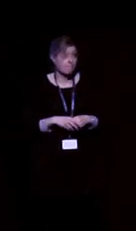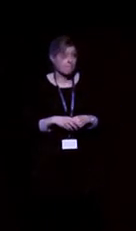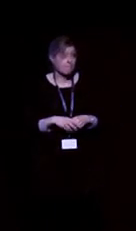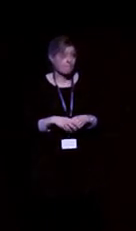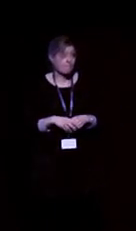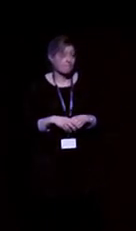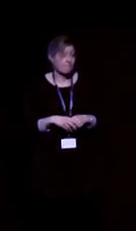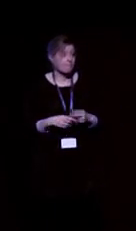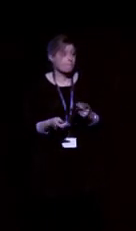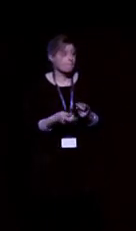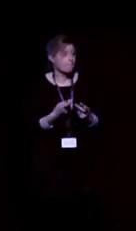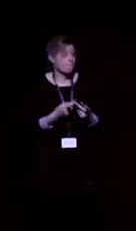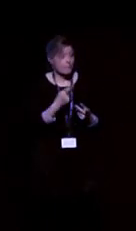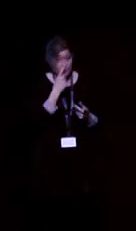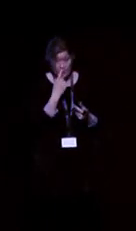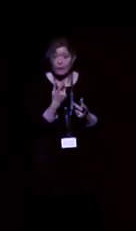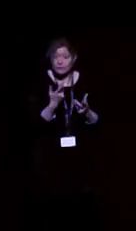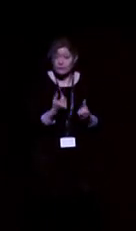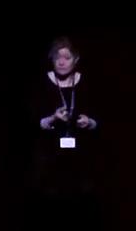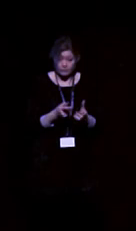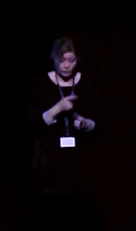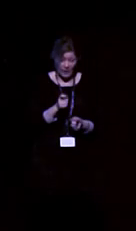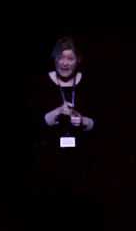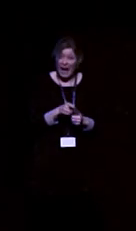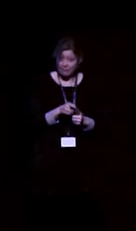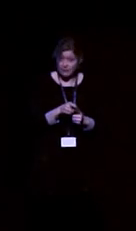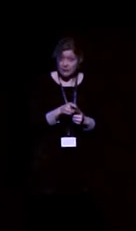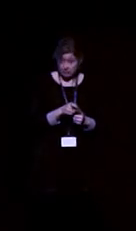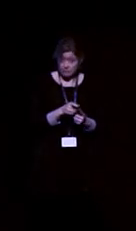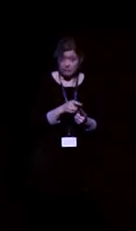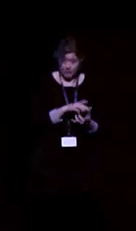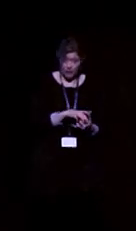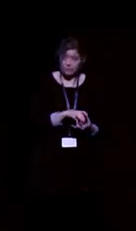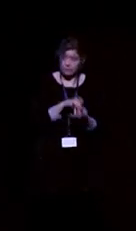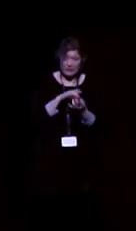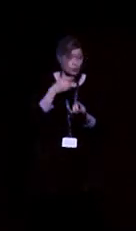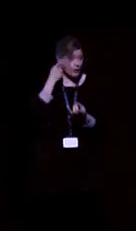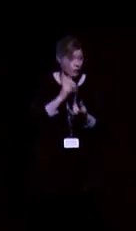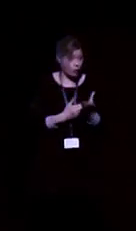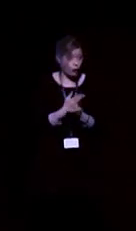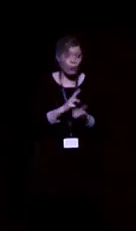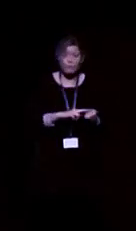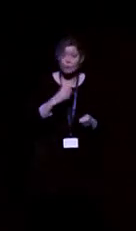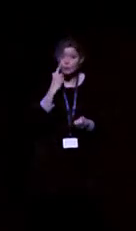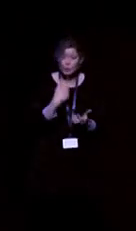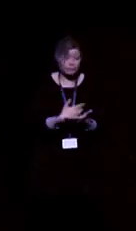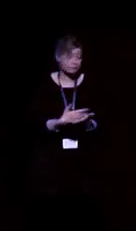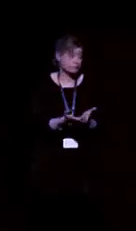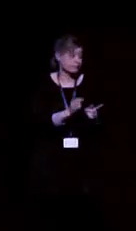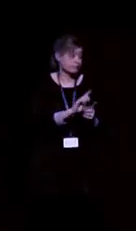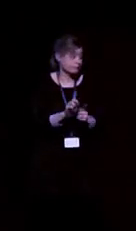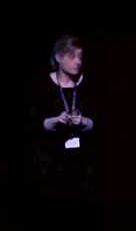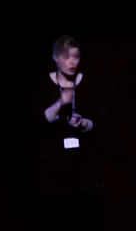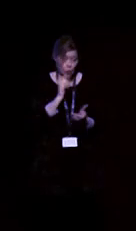then you can also get apps that are Bluetooth linked to your hearing aids. And they can offer many options. You can have a